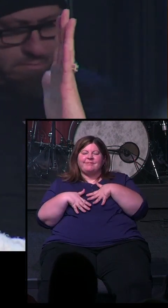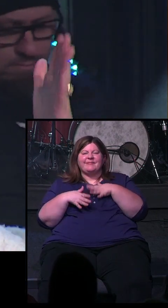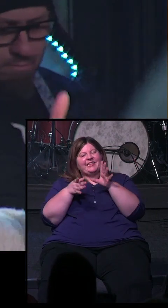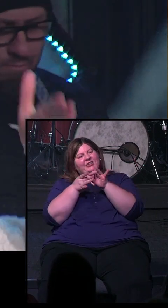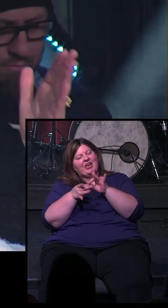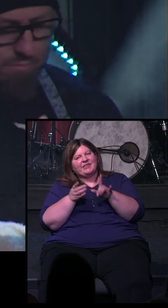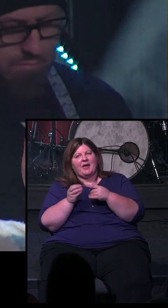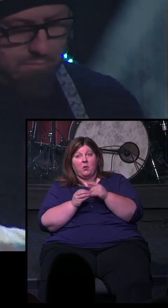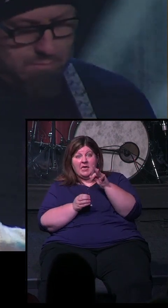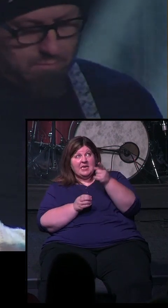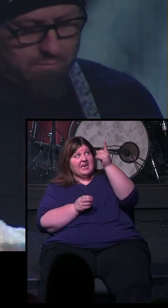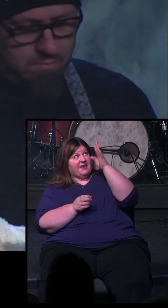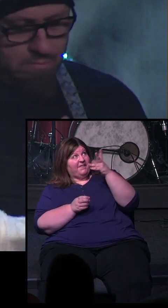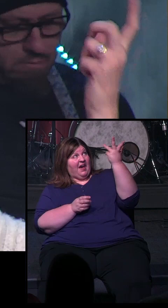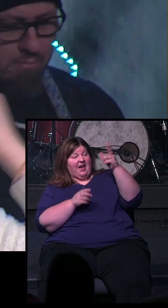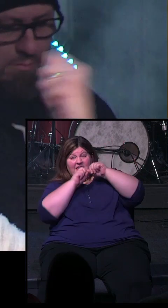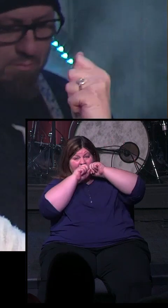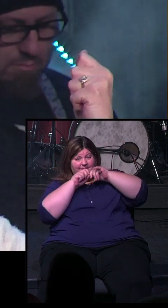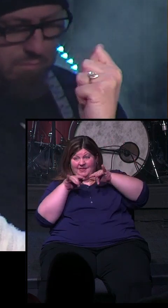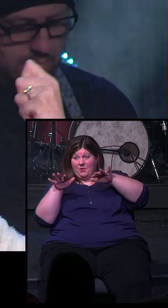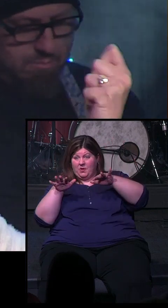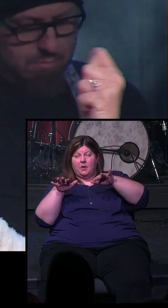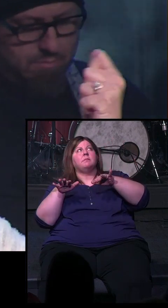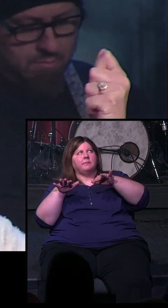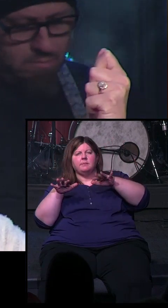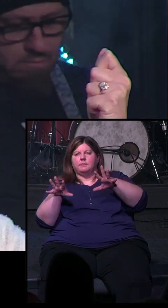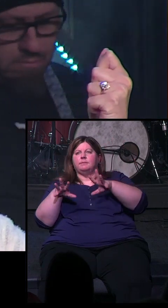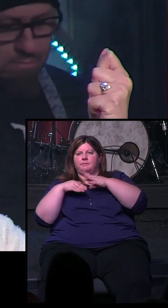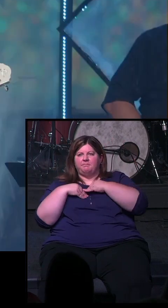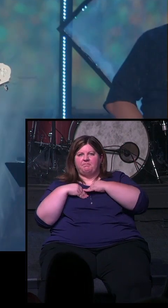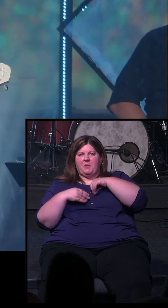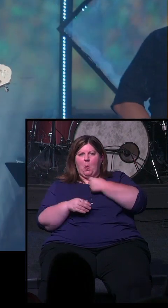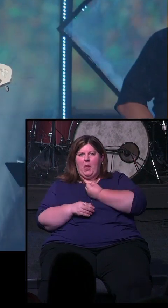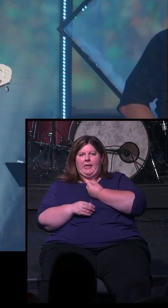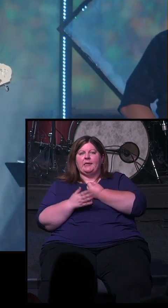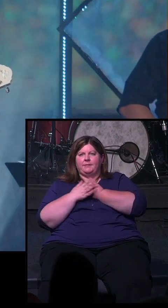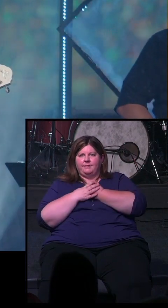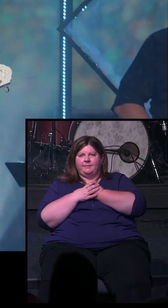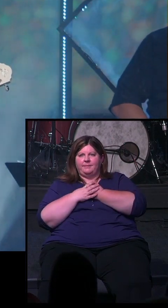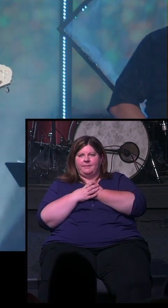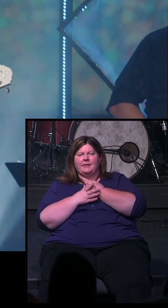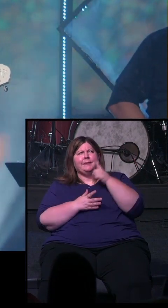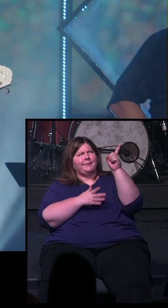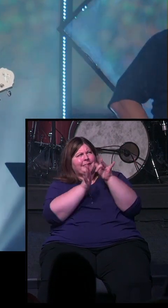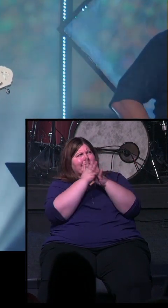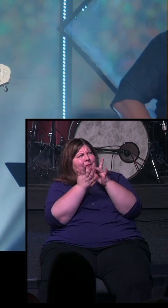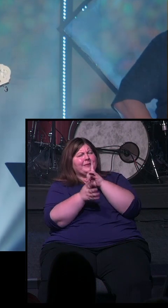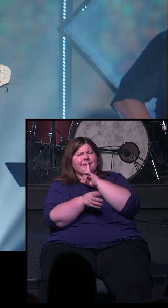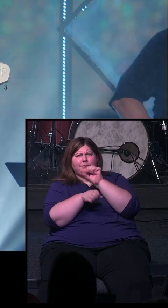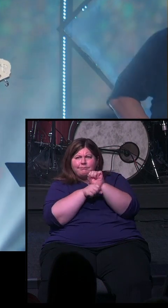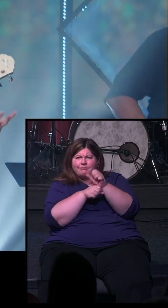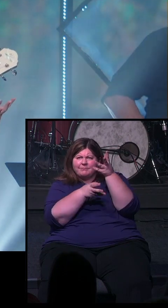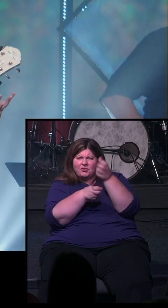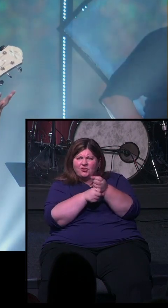if God has spoken it, we're going to take it and we're going to hold on to it because his word is sure and it's true. So